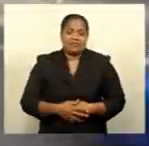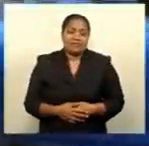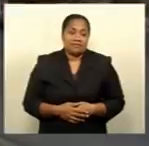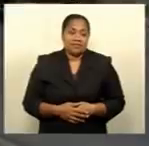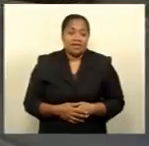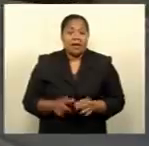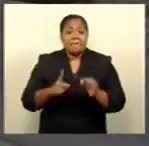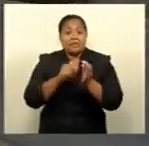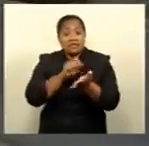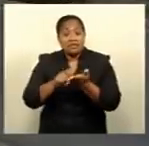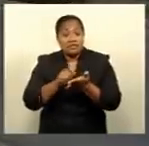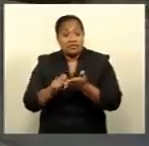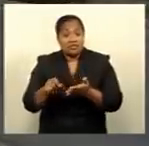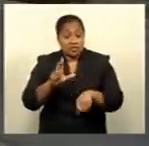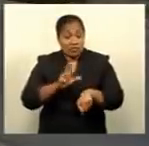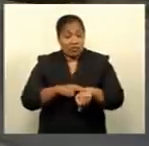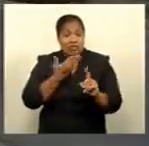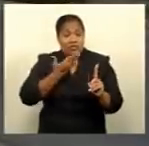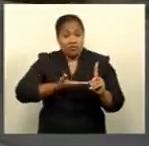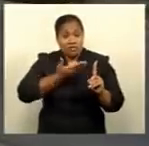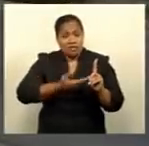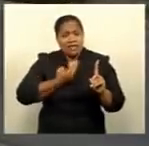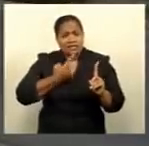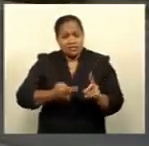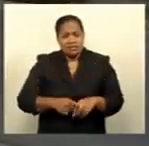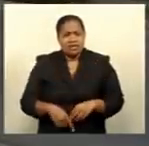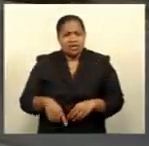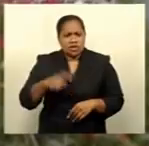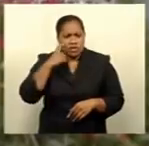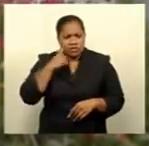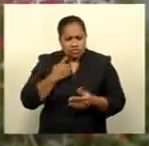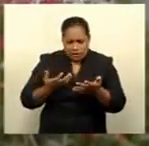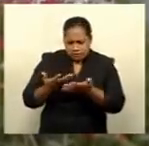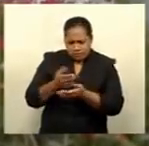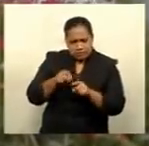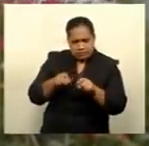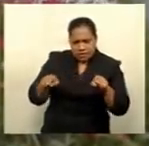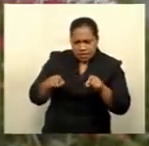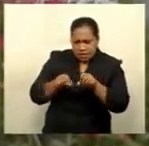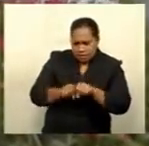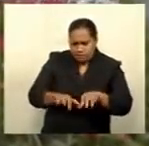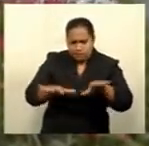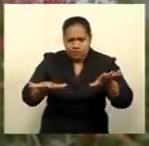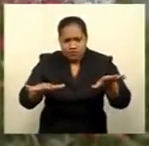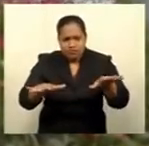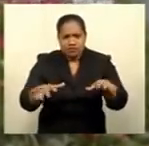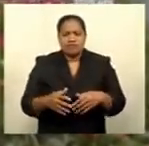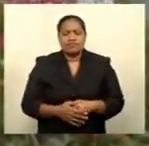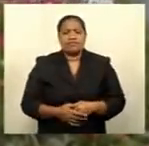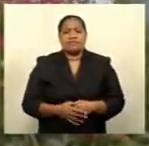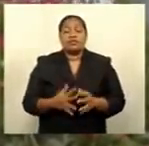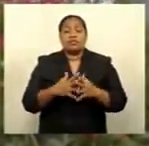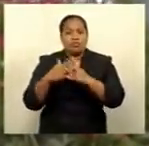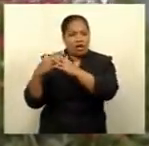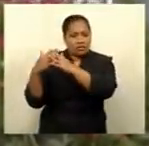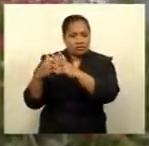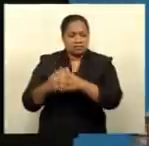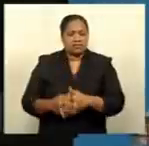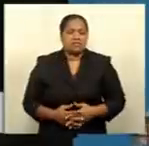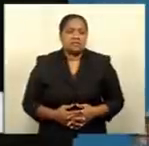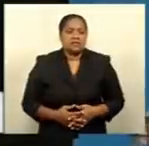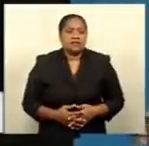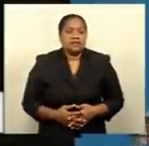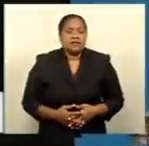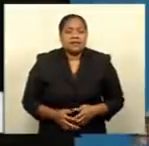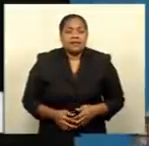James Fung, says they are trying to mitigate the effects of the widespread transmission in the West. Unfortunately, the